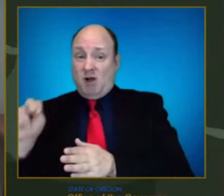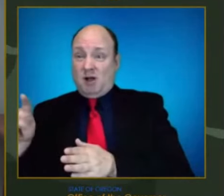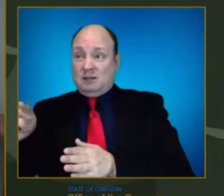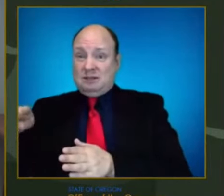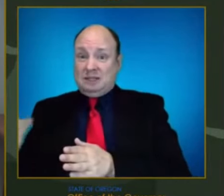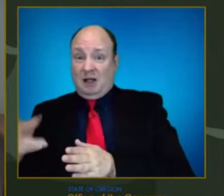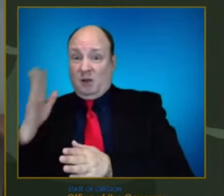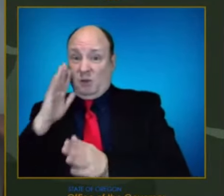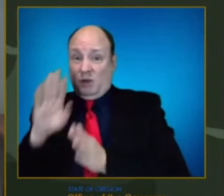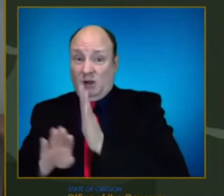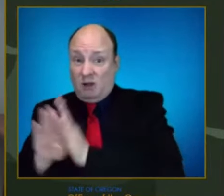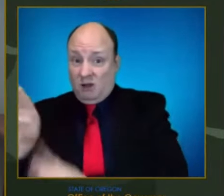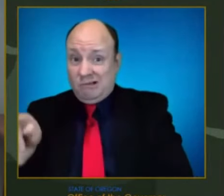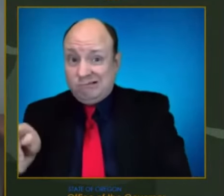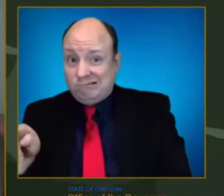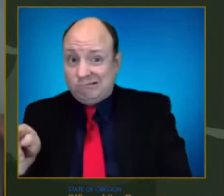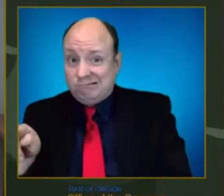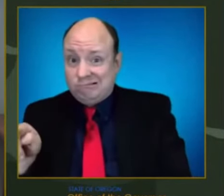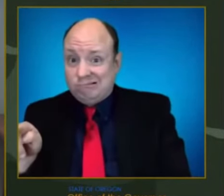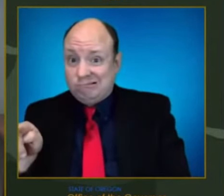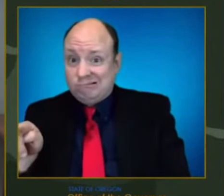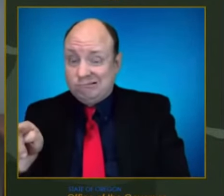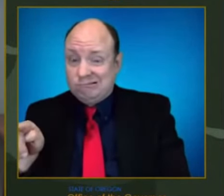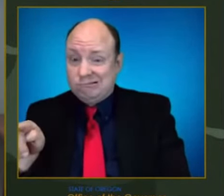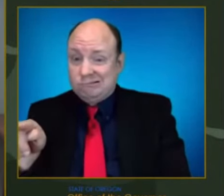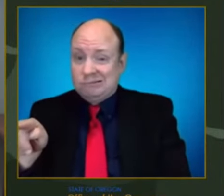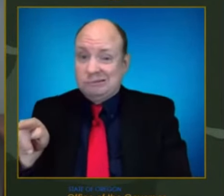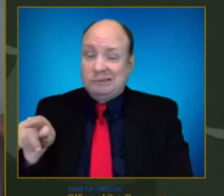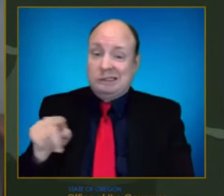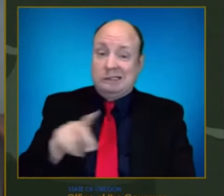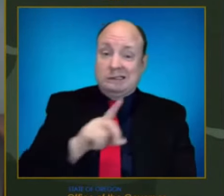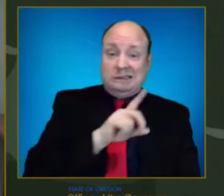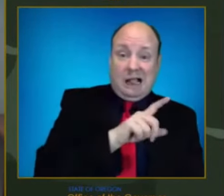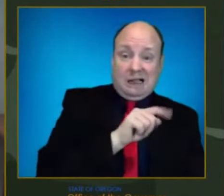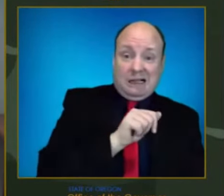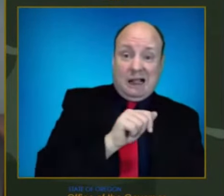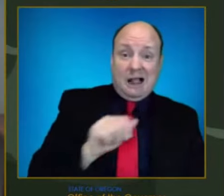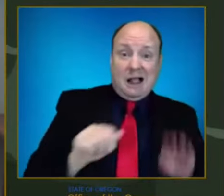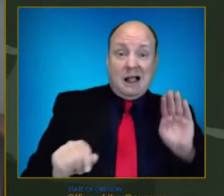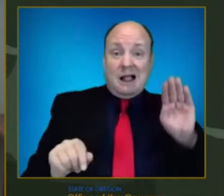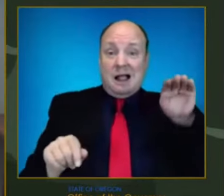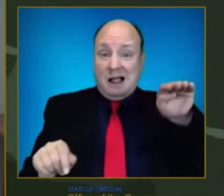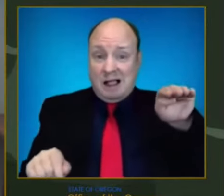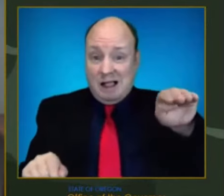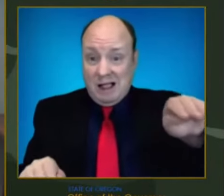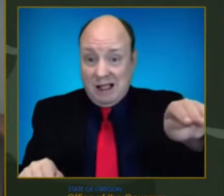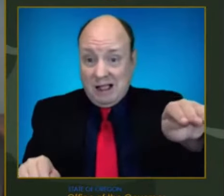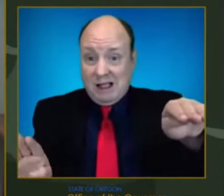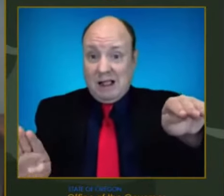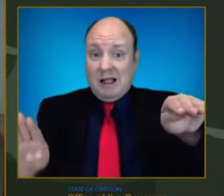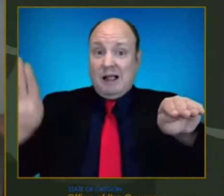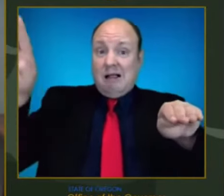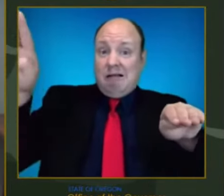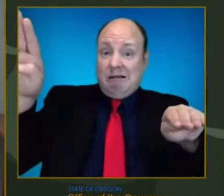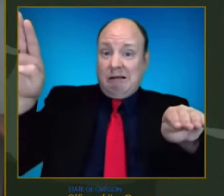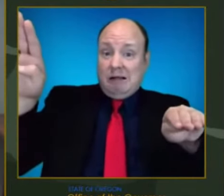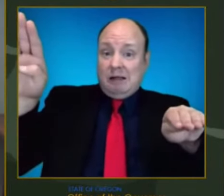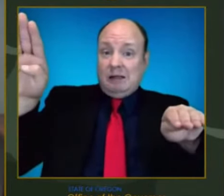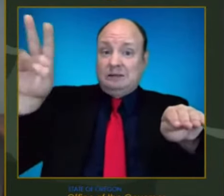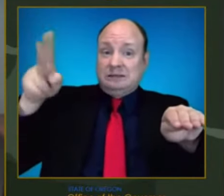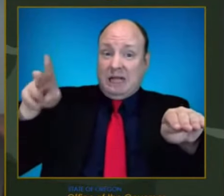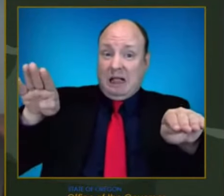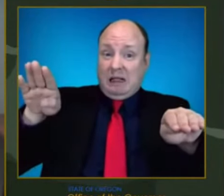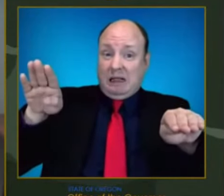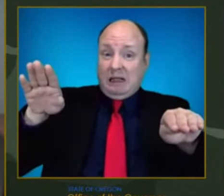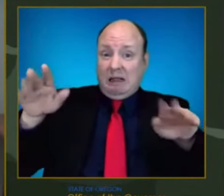next surge still sitting at the halfway point coming down from Delta. And so it's easy to look at Dr. Graven's